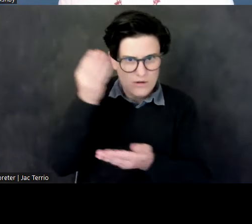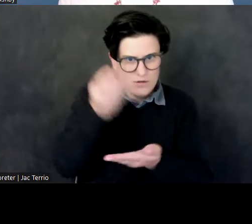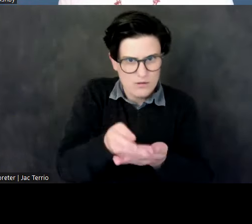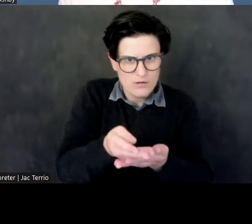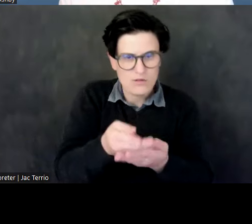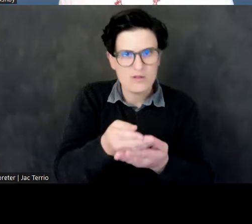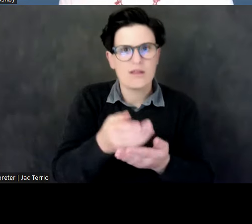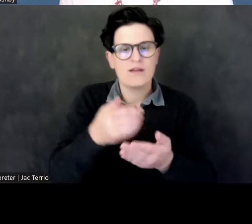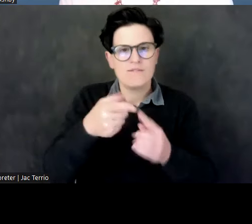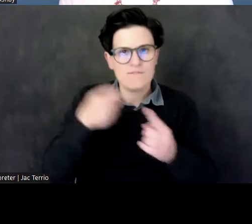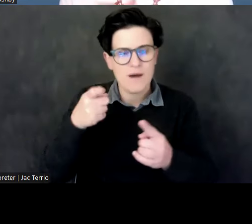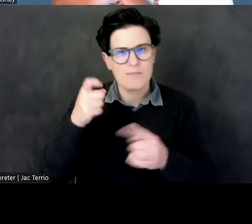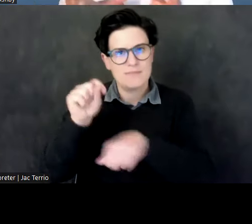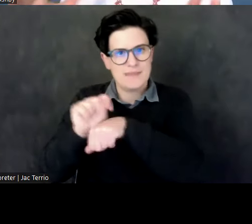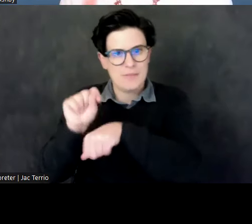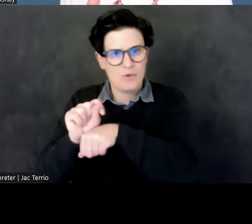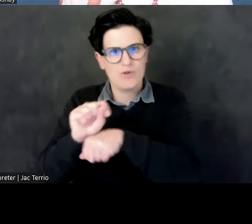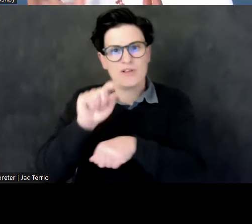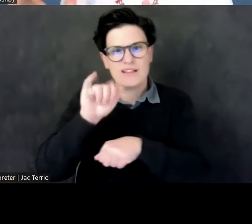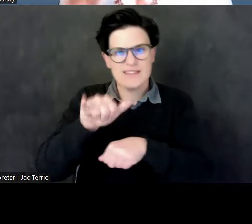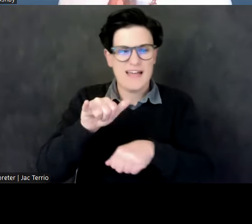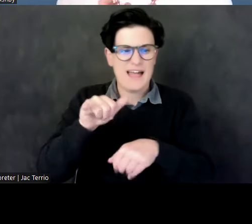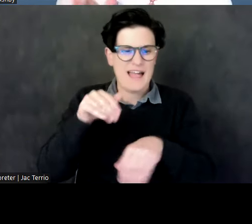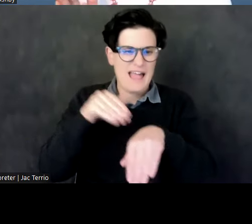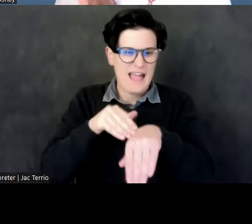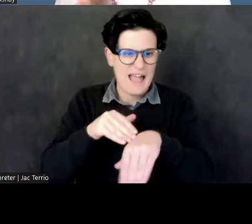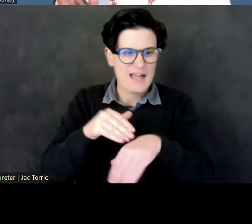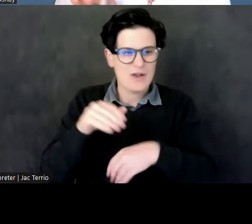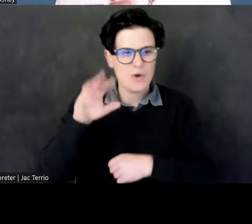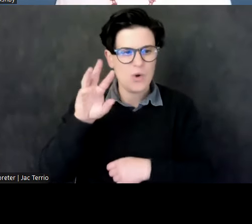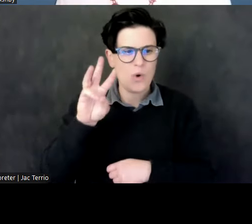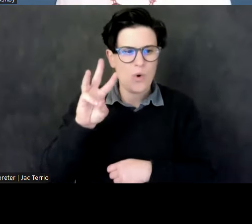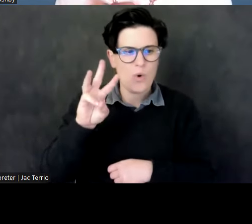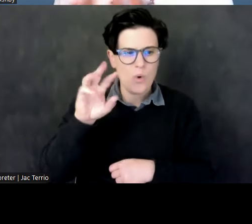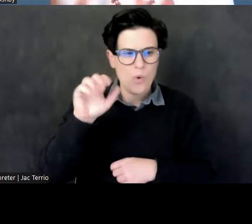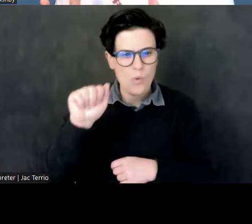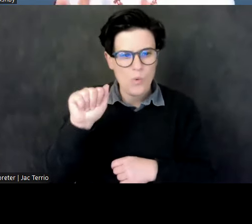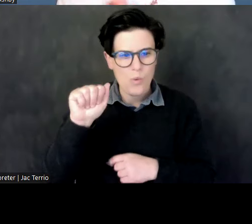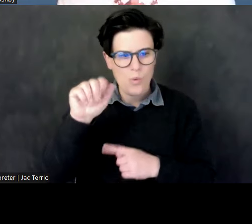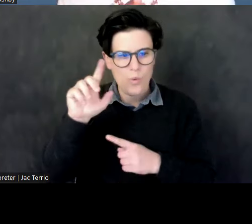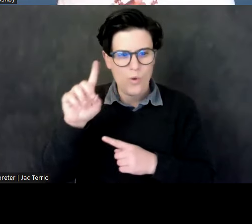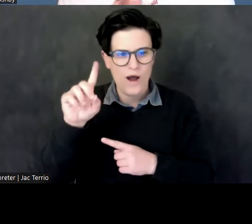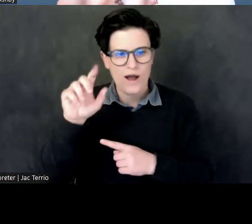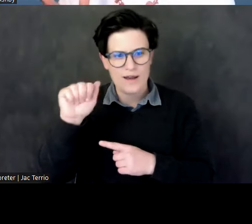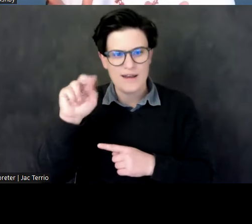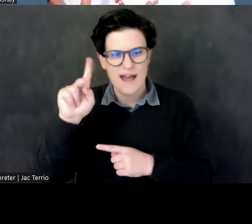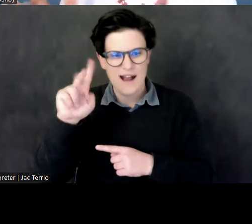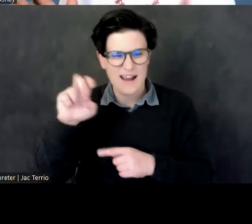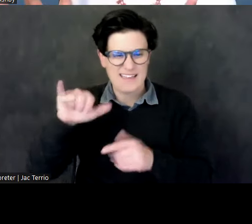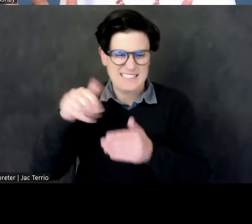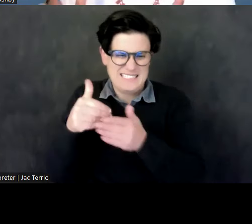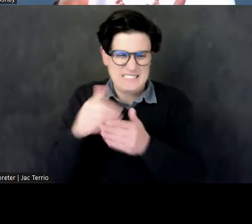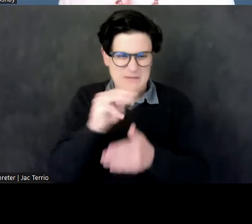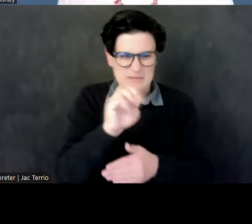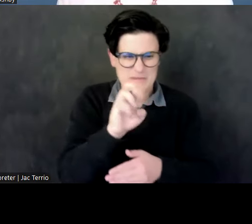temple at Wad Banaka near Meroe, and I'll show you that on a map later. This bark stand is